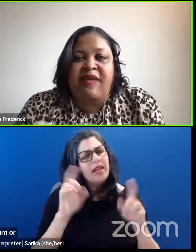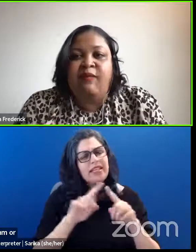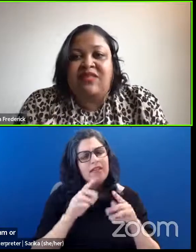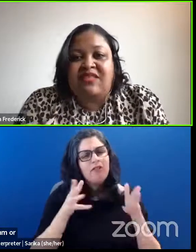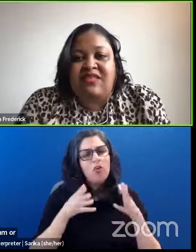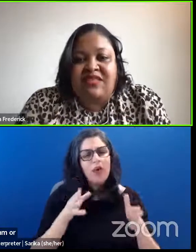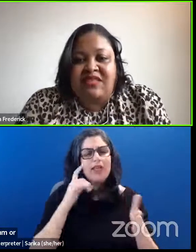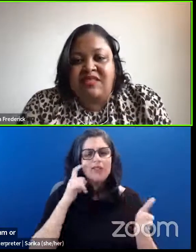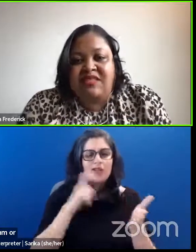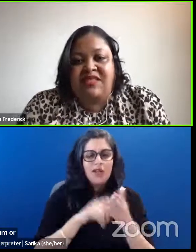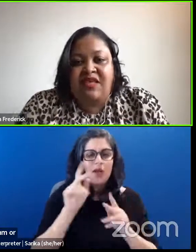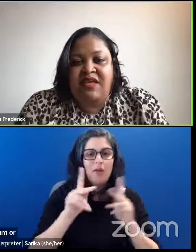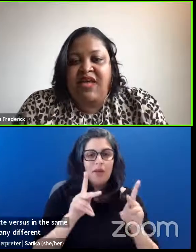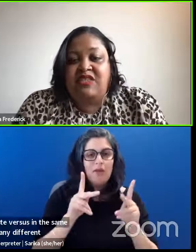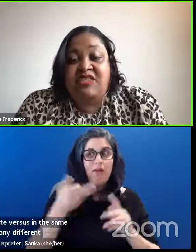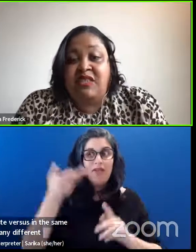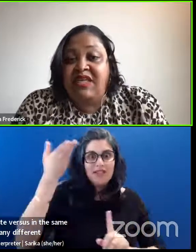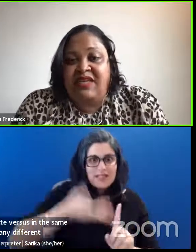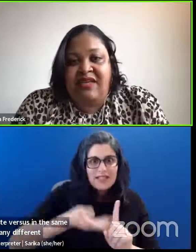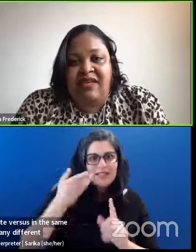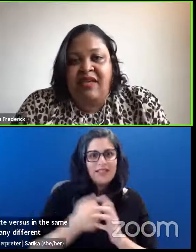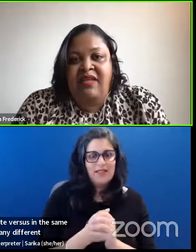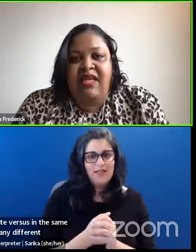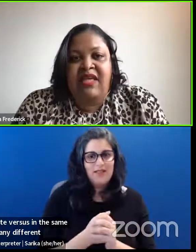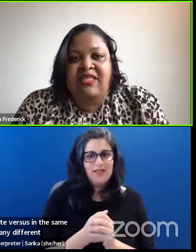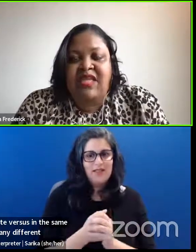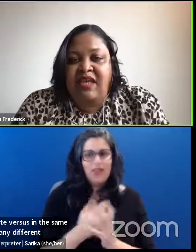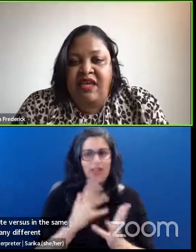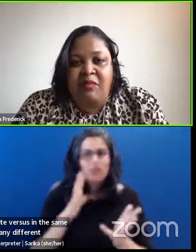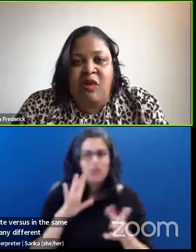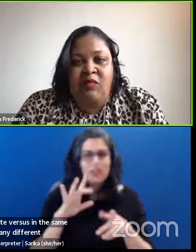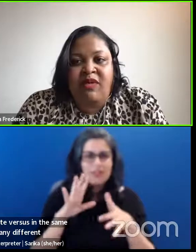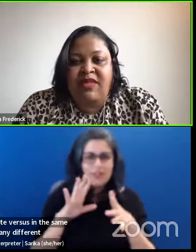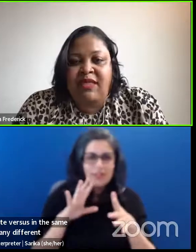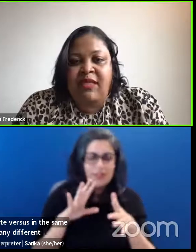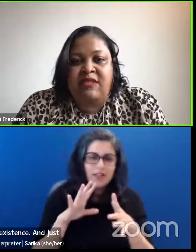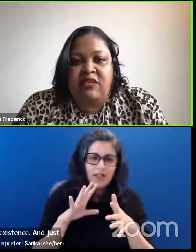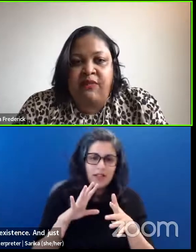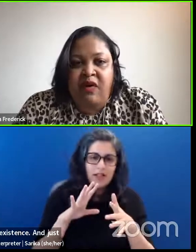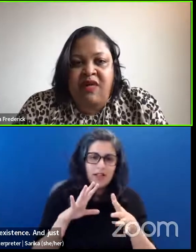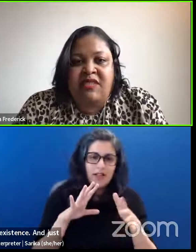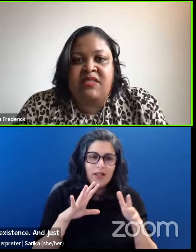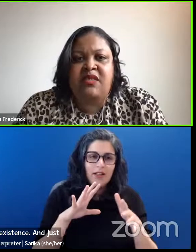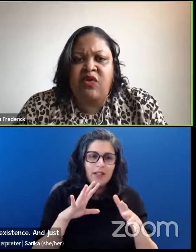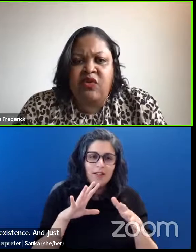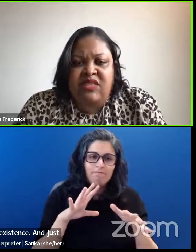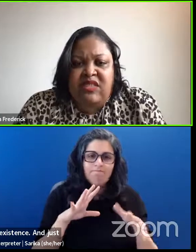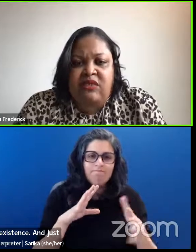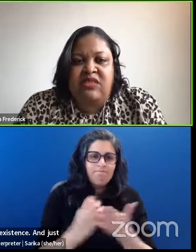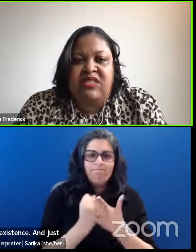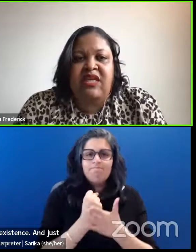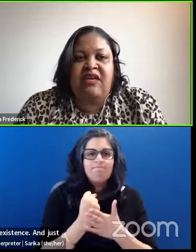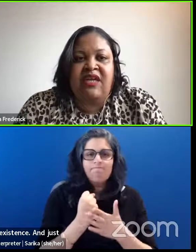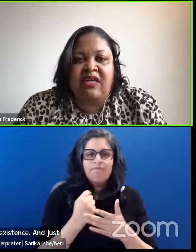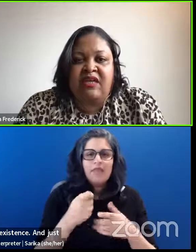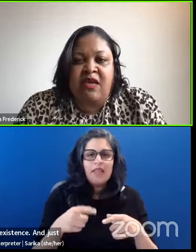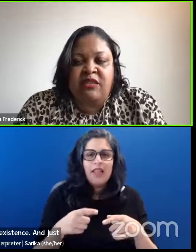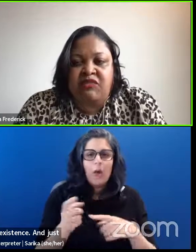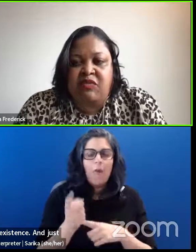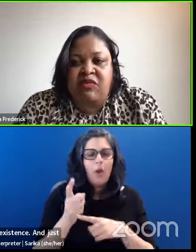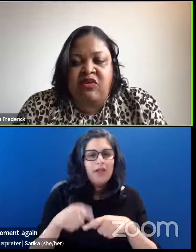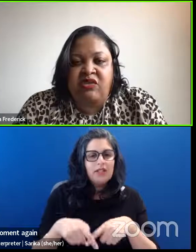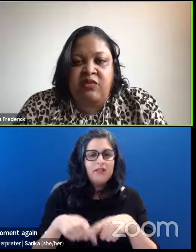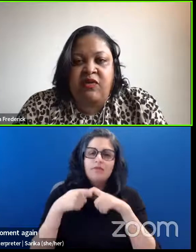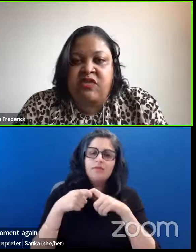people's existence and just leaning in and taking a moment again to pause, see who's there and